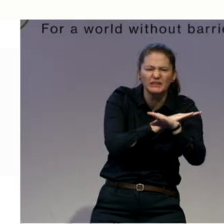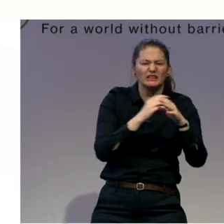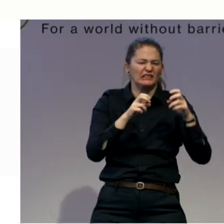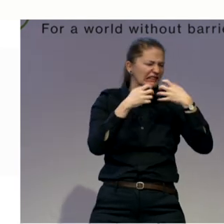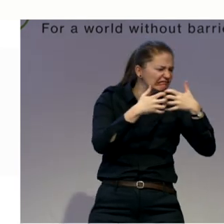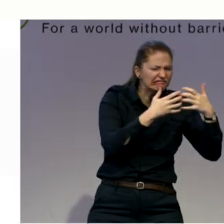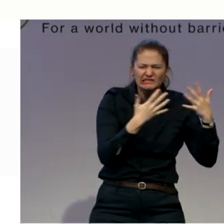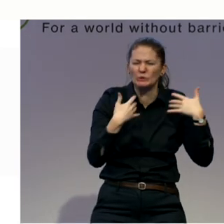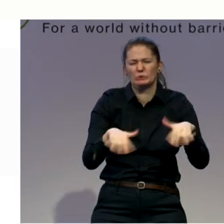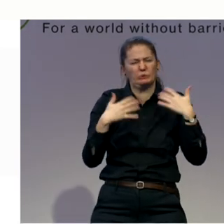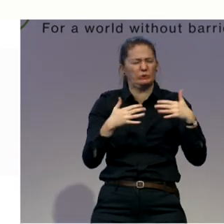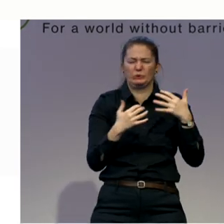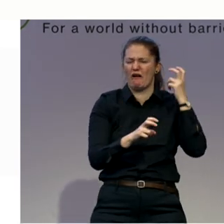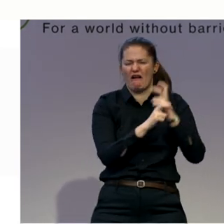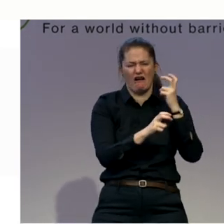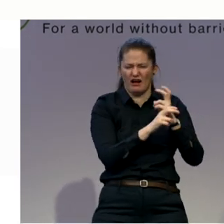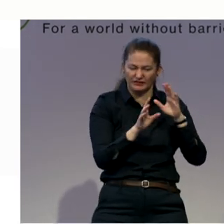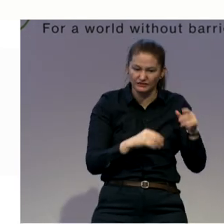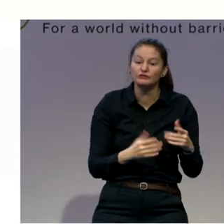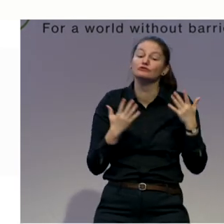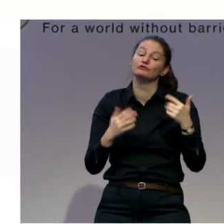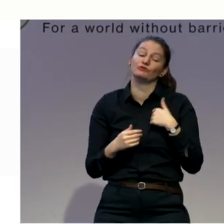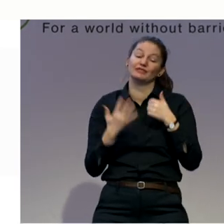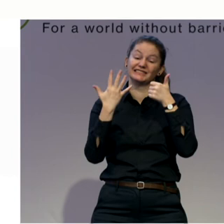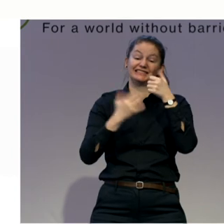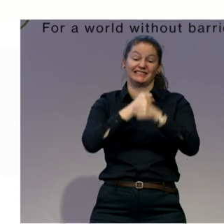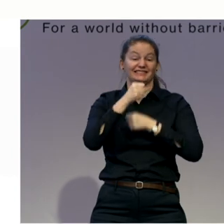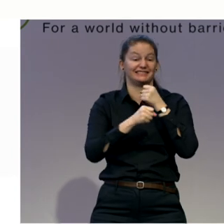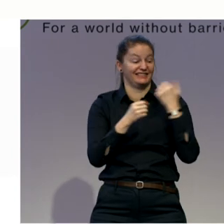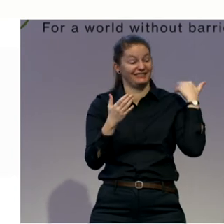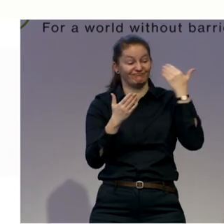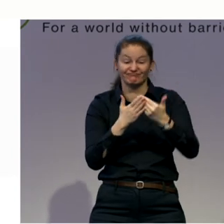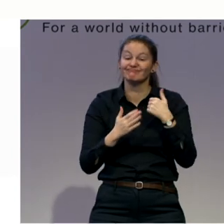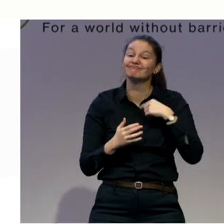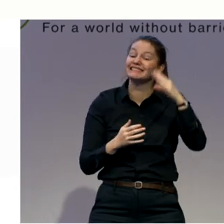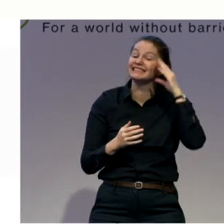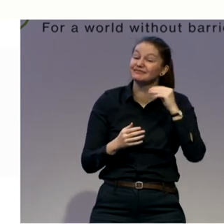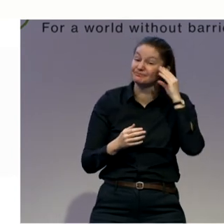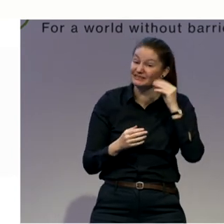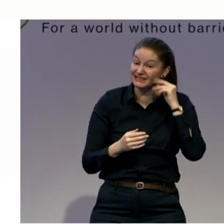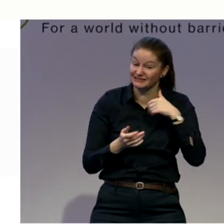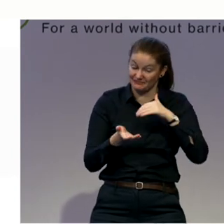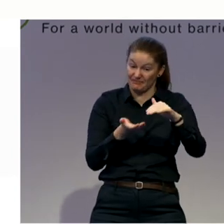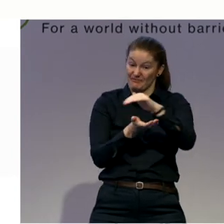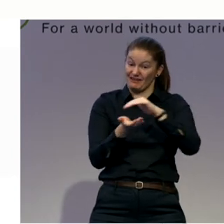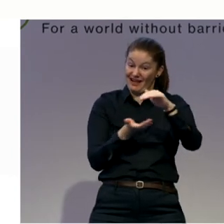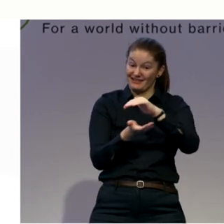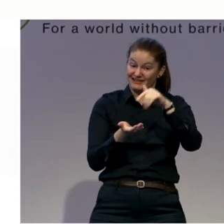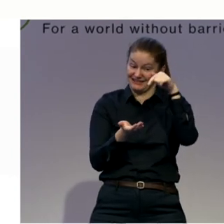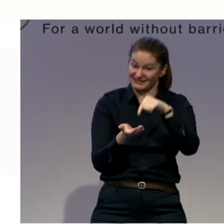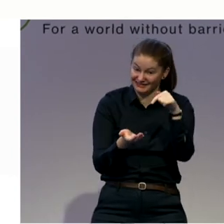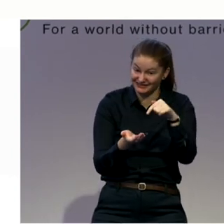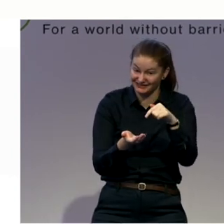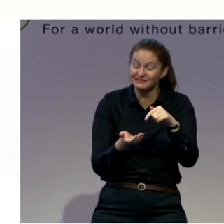Pilates is the most accessible and suitable for everyone exercise system.